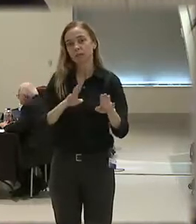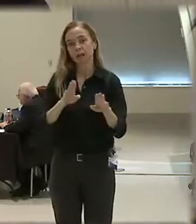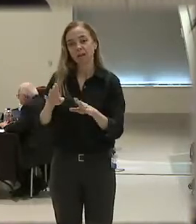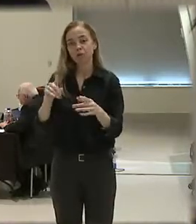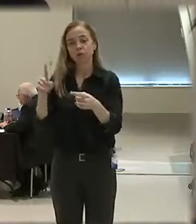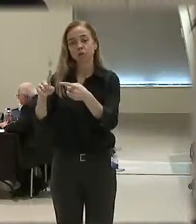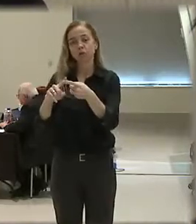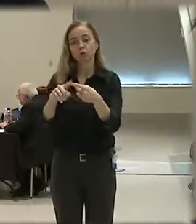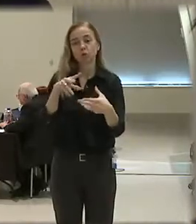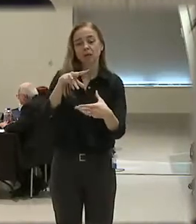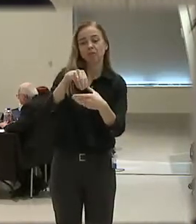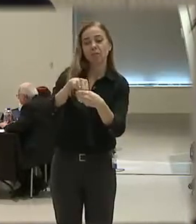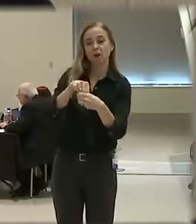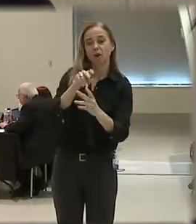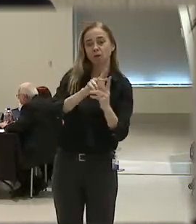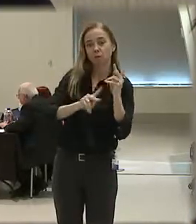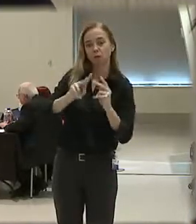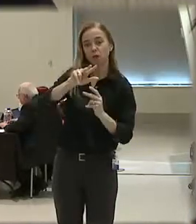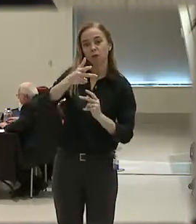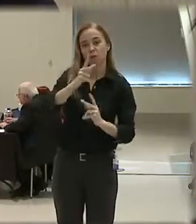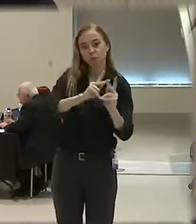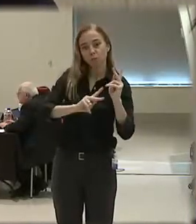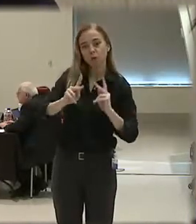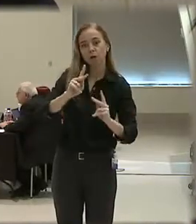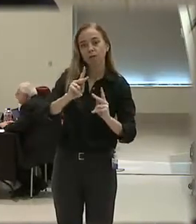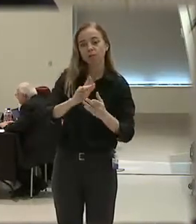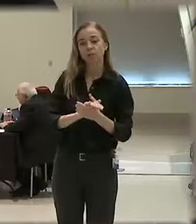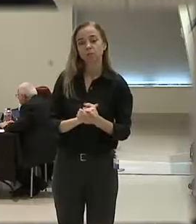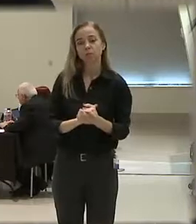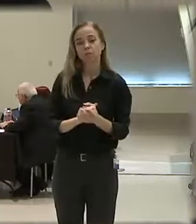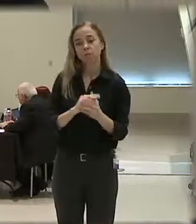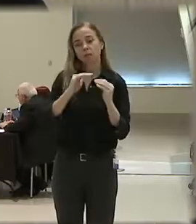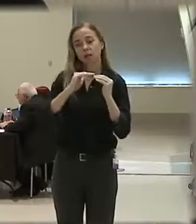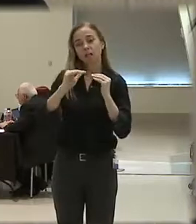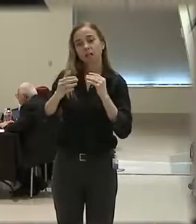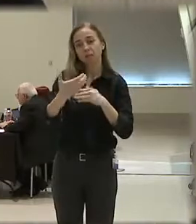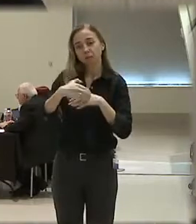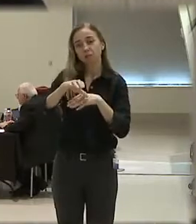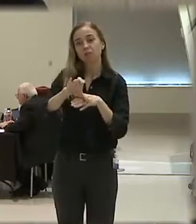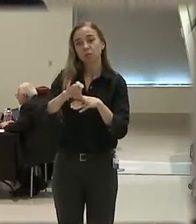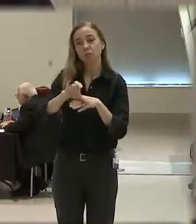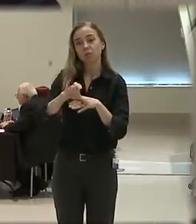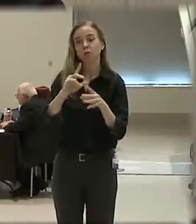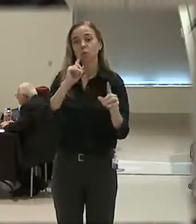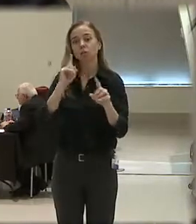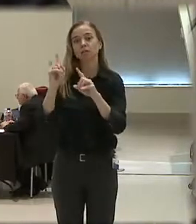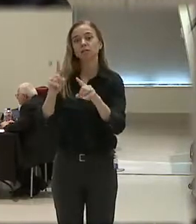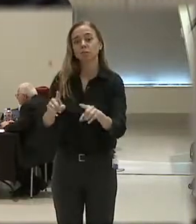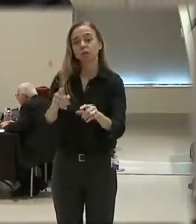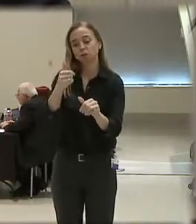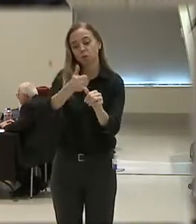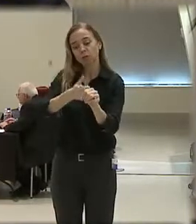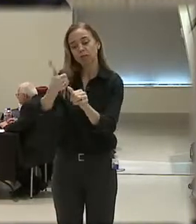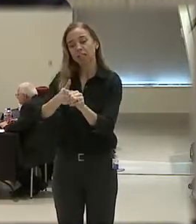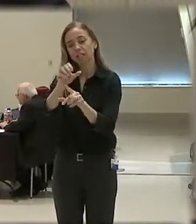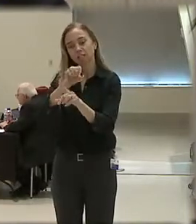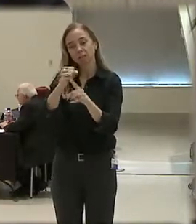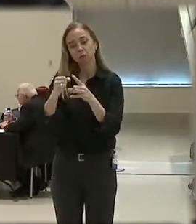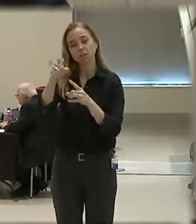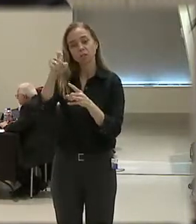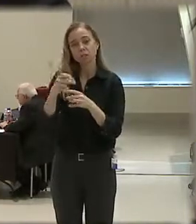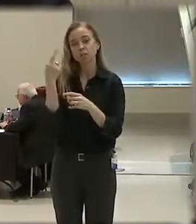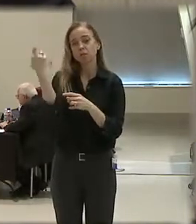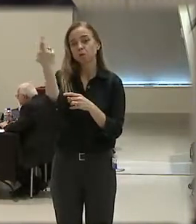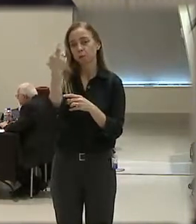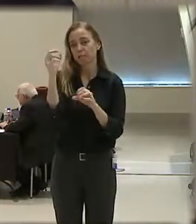personnel, other personnel, third parties, or property. The level of force in response to a given situation must be reasonable.